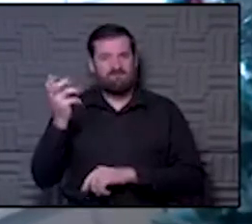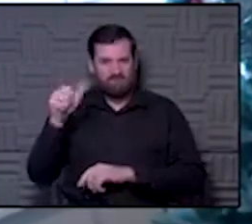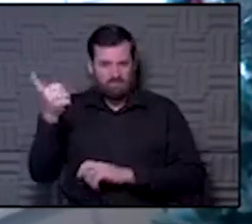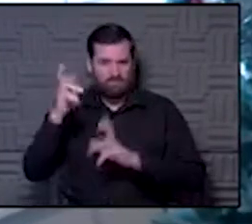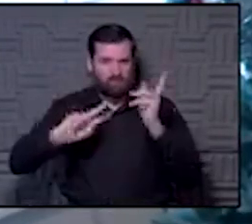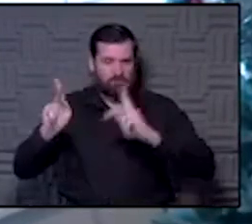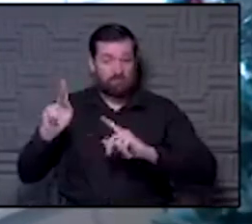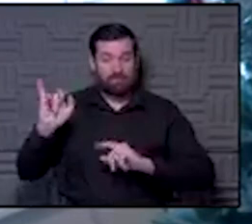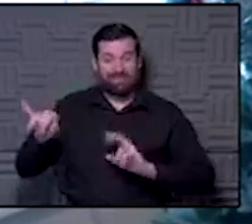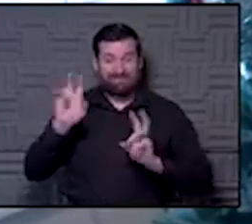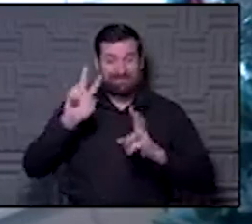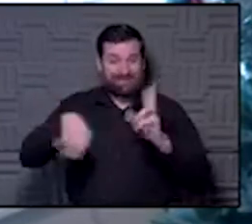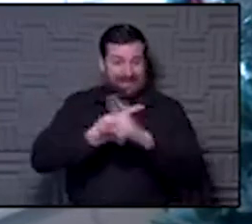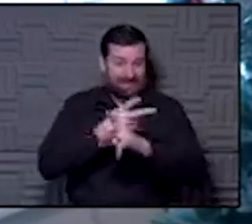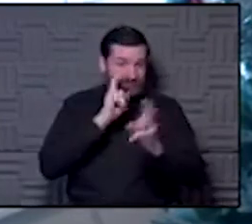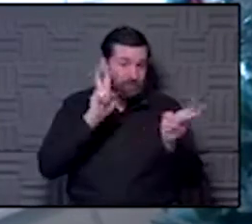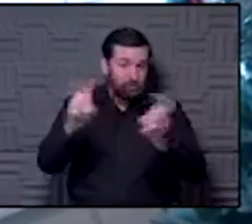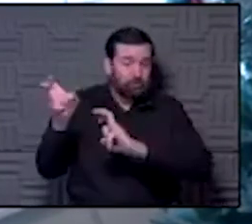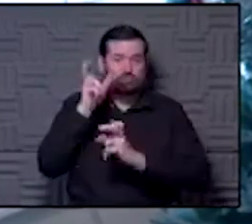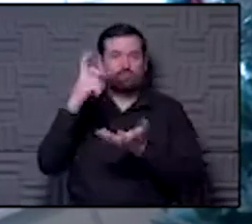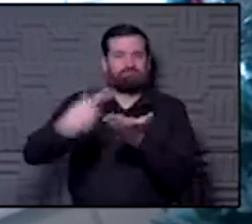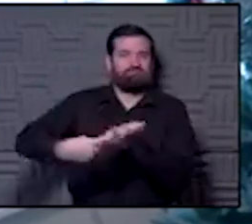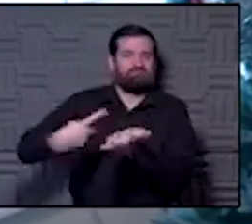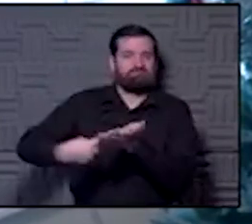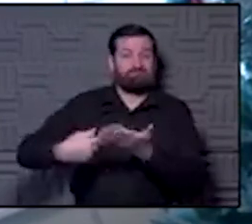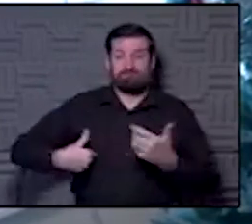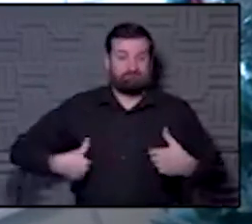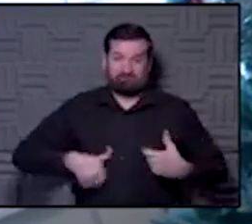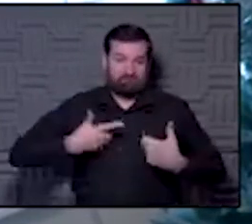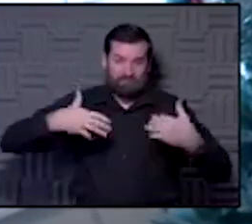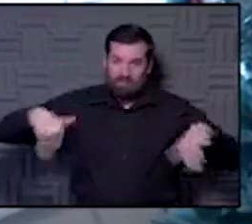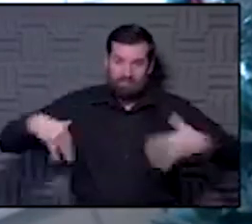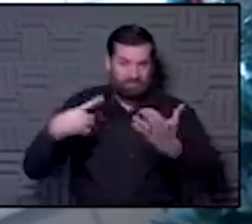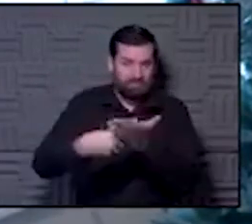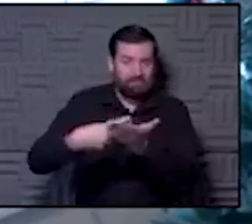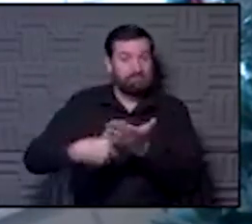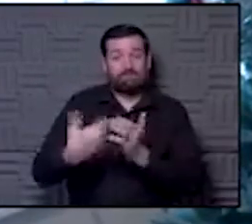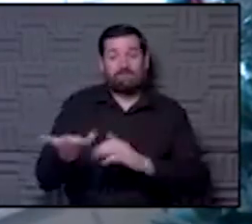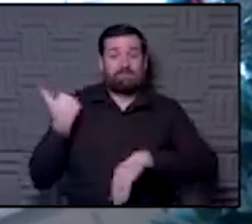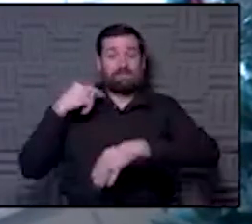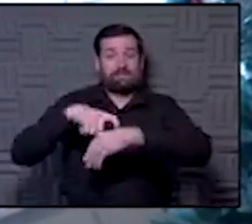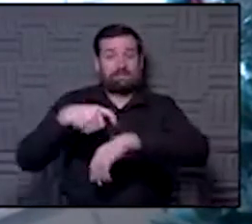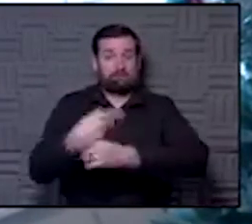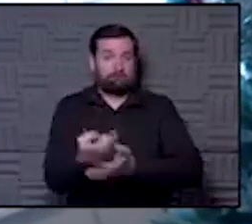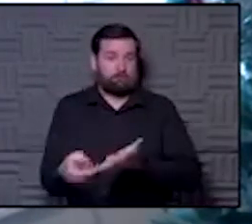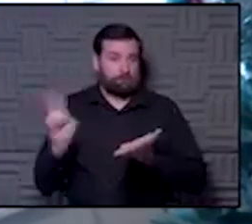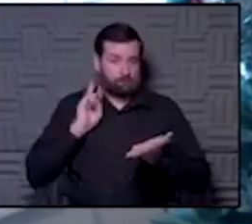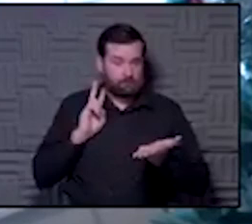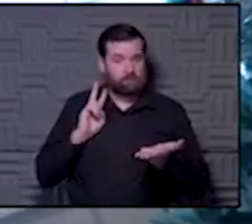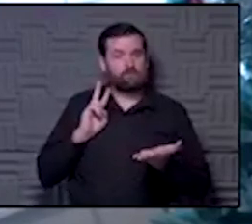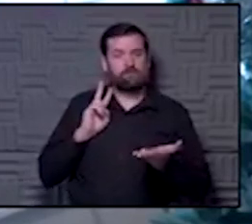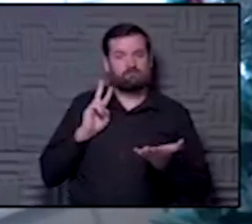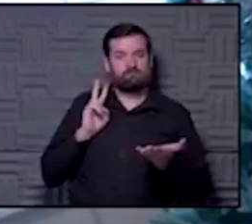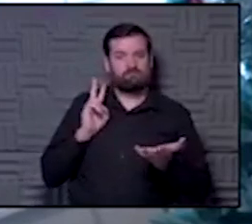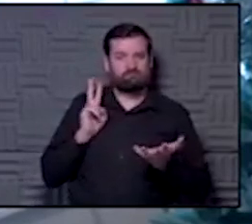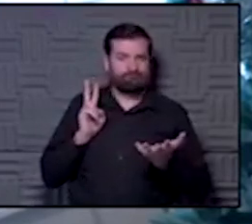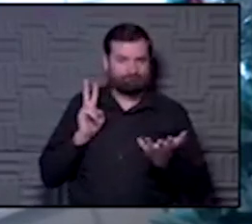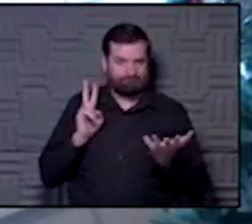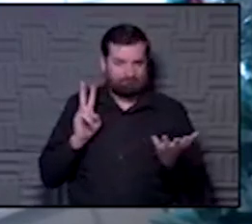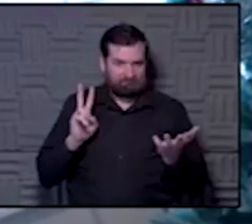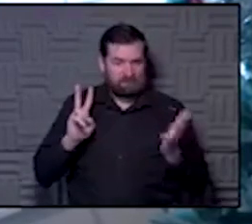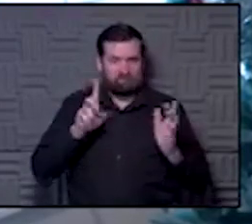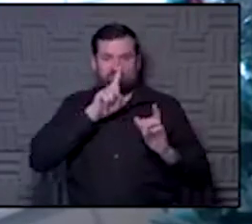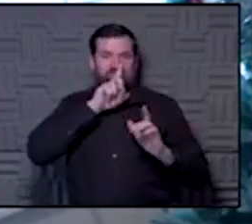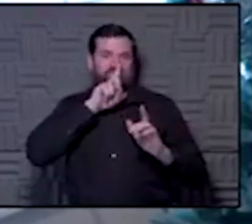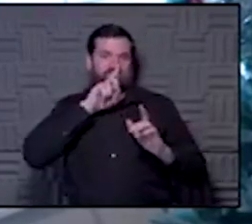the kind of issue we would talk out. And we didn't really talk about this because the last time we met two weeks ago, not sure people were thinking about this that